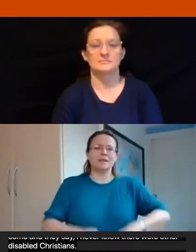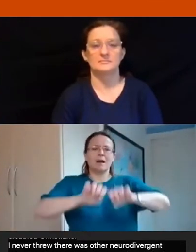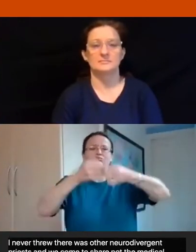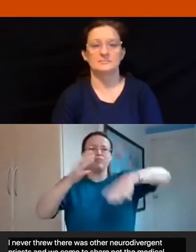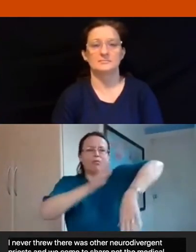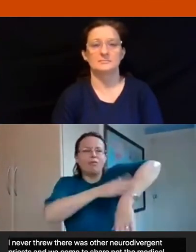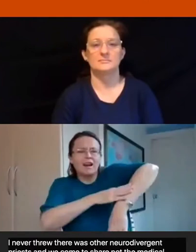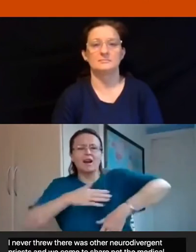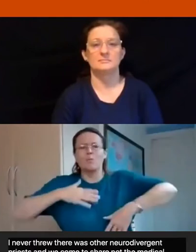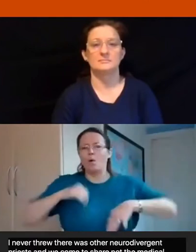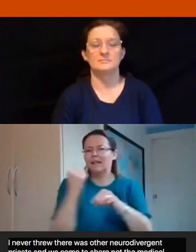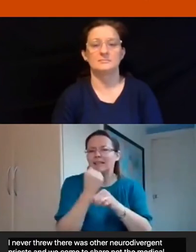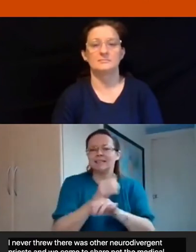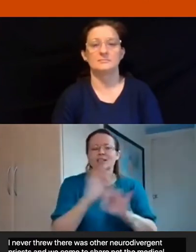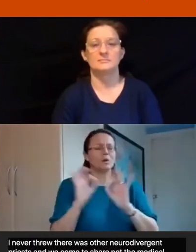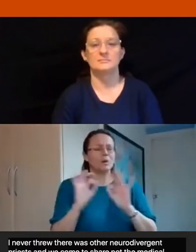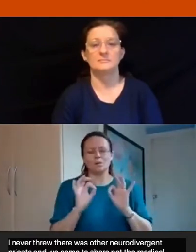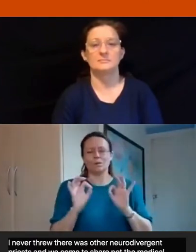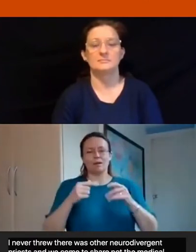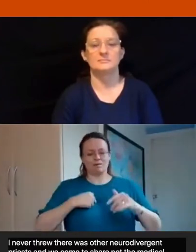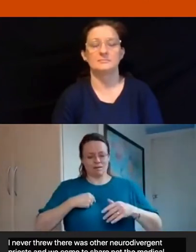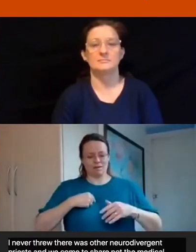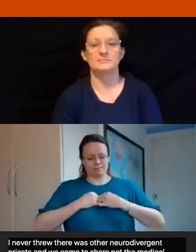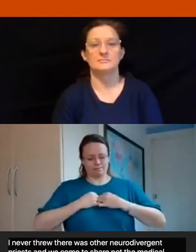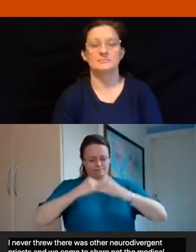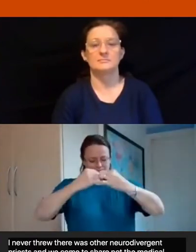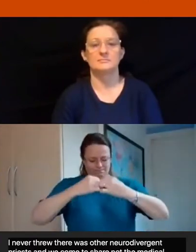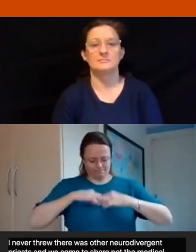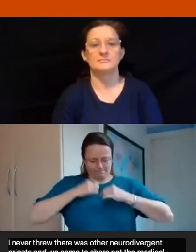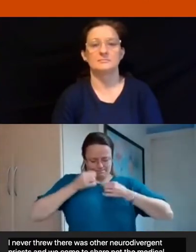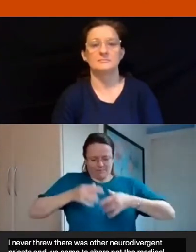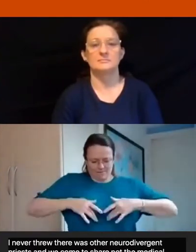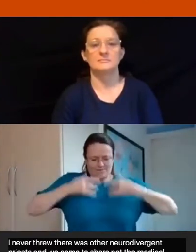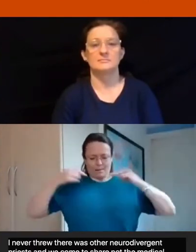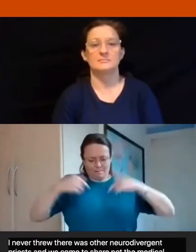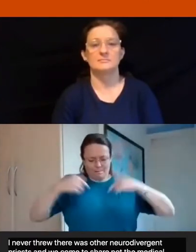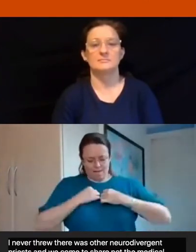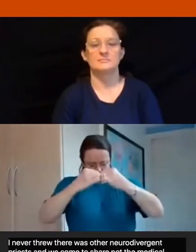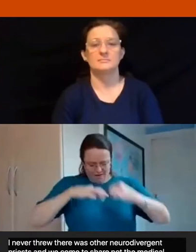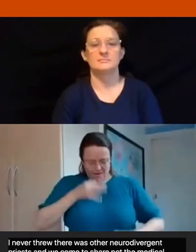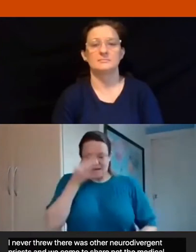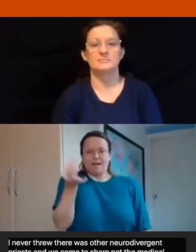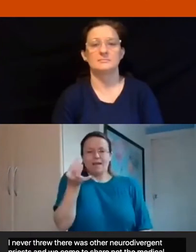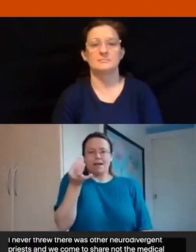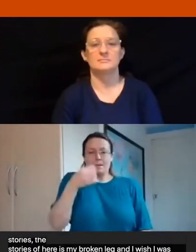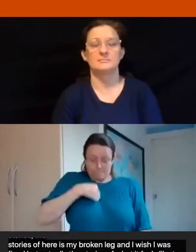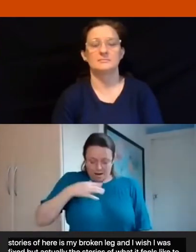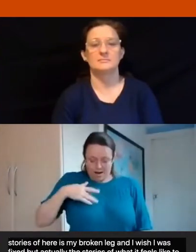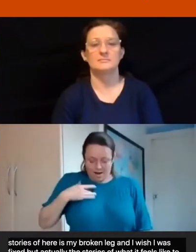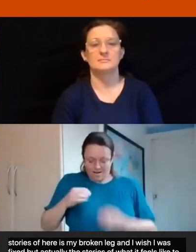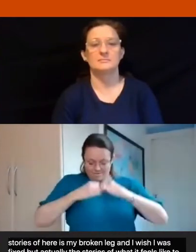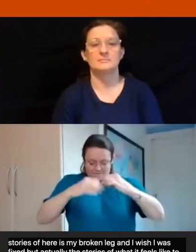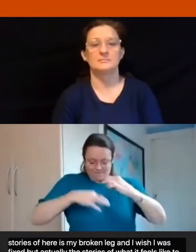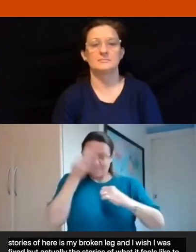was fixed but actually those stories of what it feels like to be me in my life in my